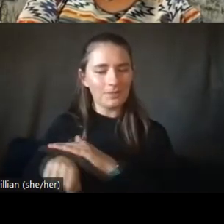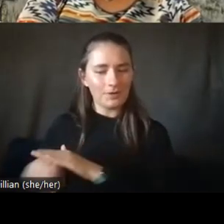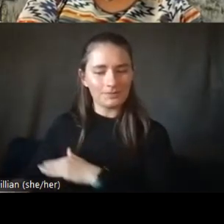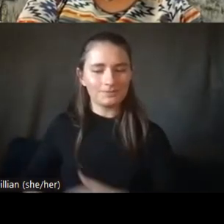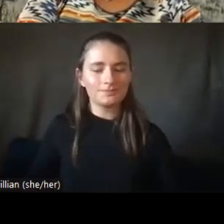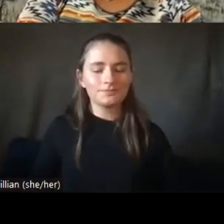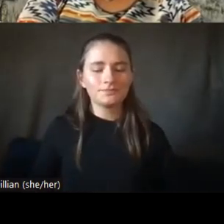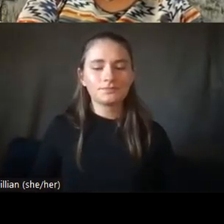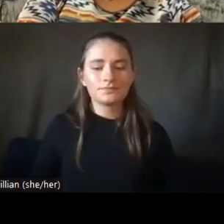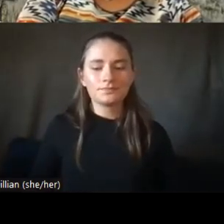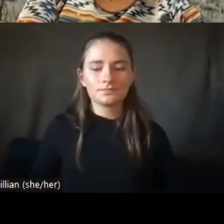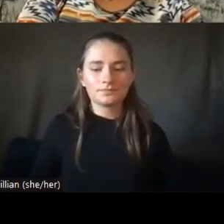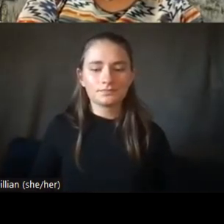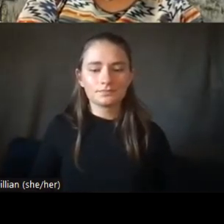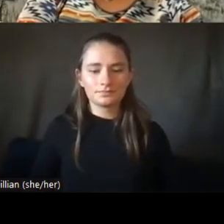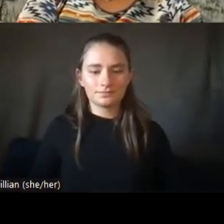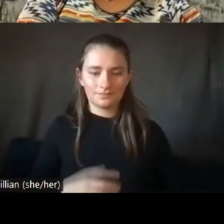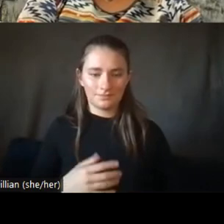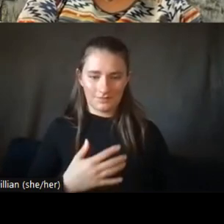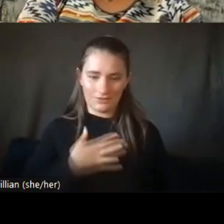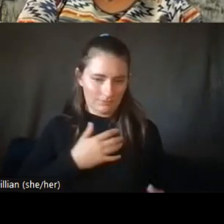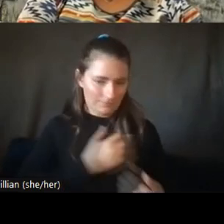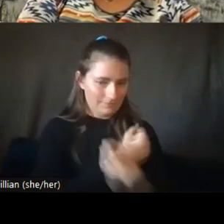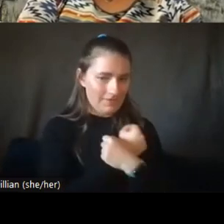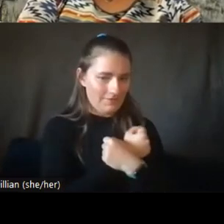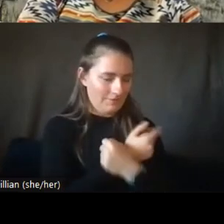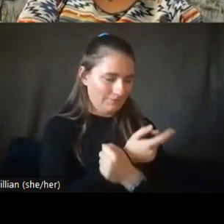to be a motivation as well.